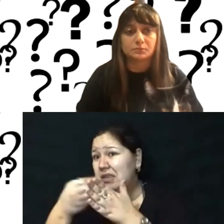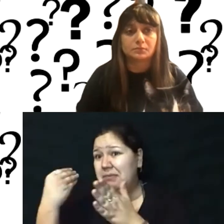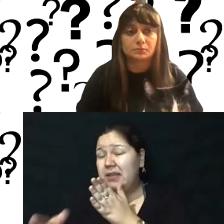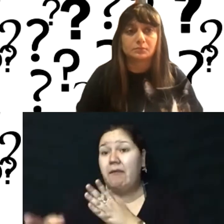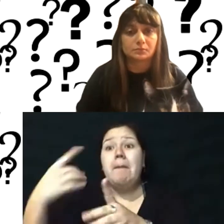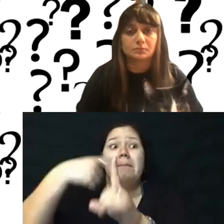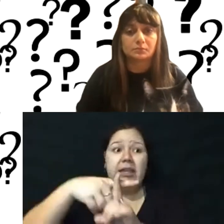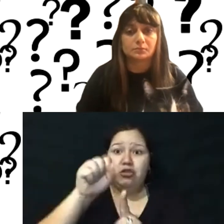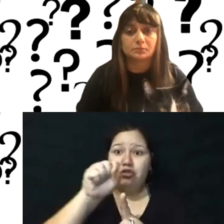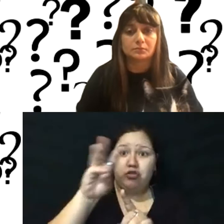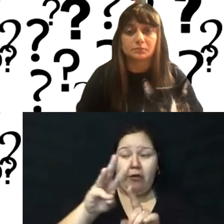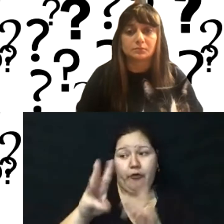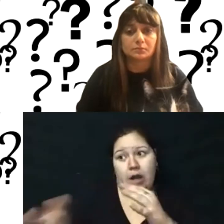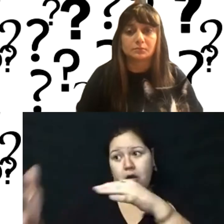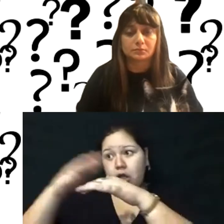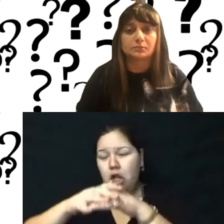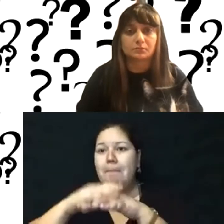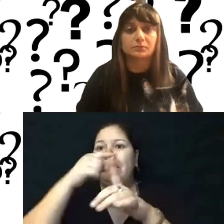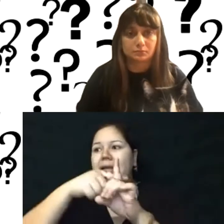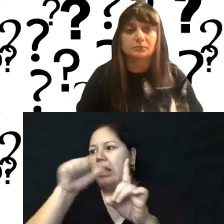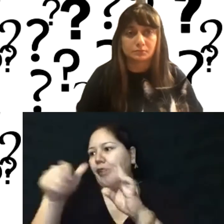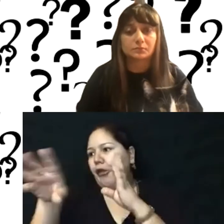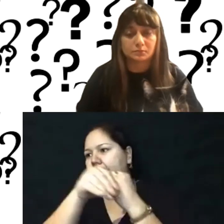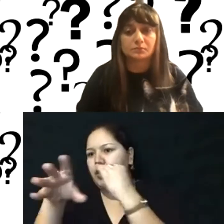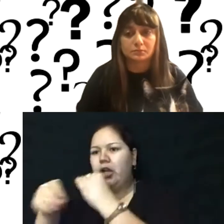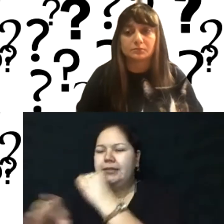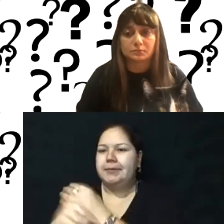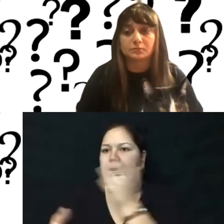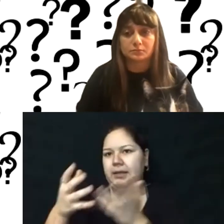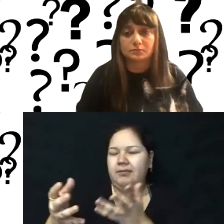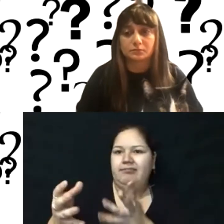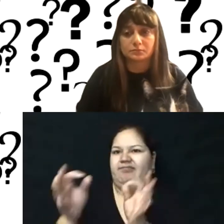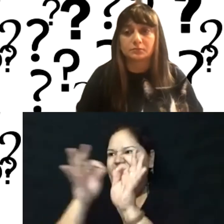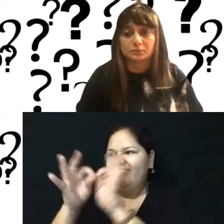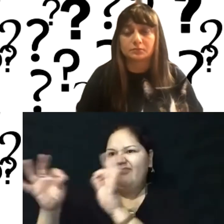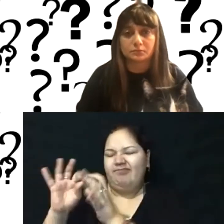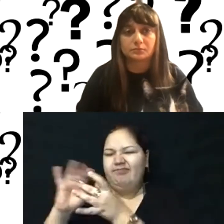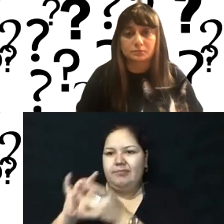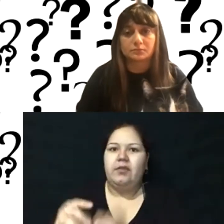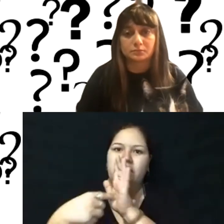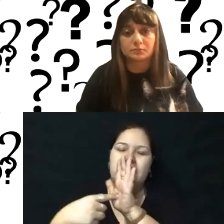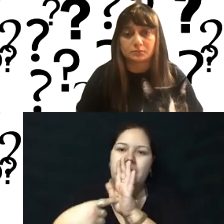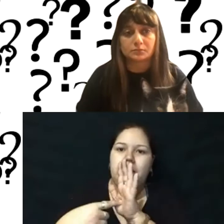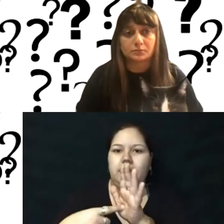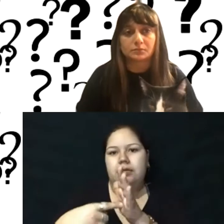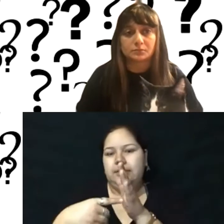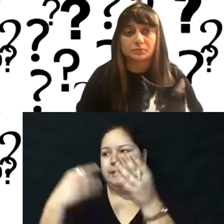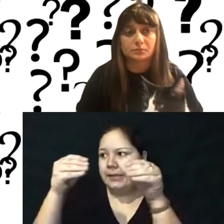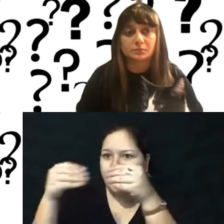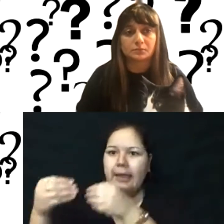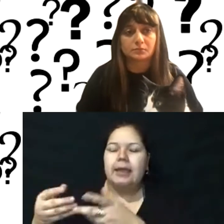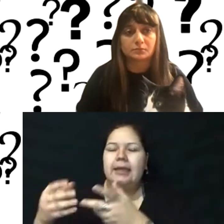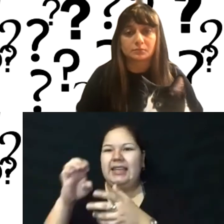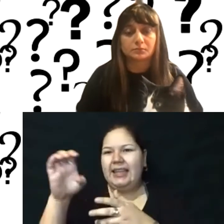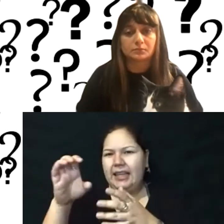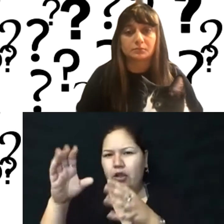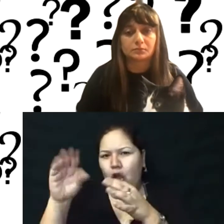of it. And then you may be using add-ons that also cost you money. Like for example, if you're doing e-commerce with WooCommerce and Square or Stripe, you might